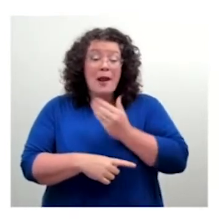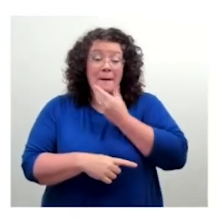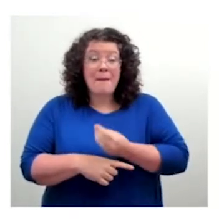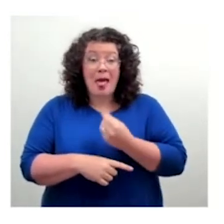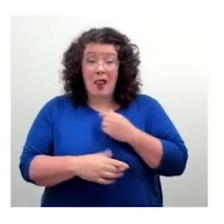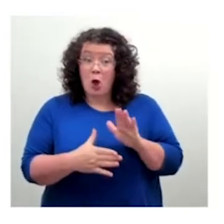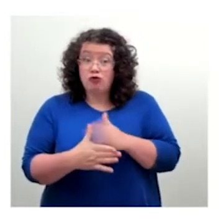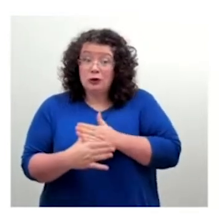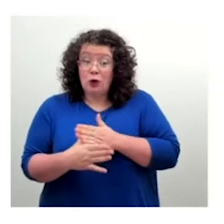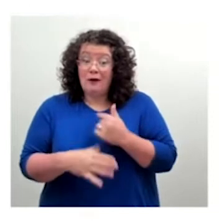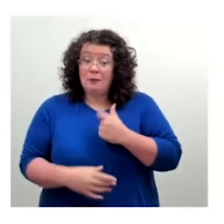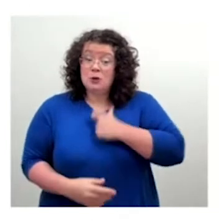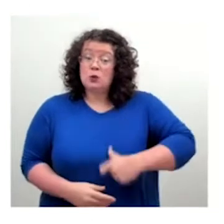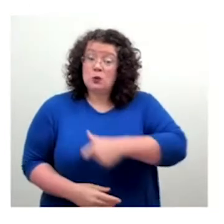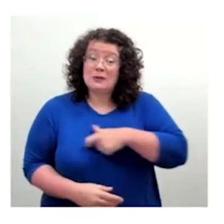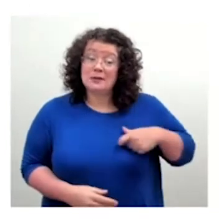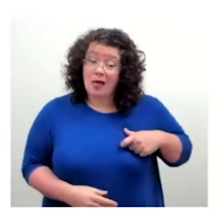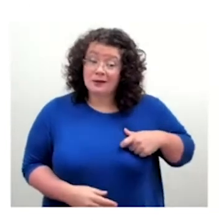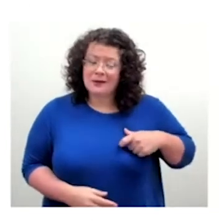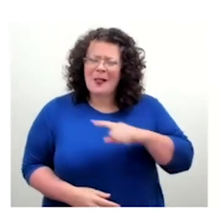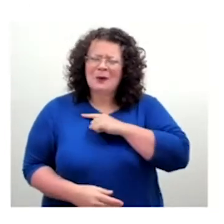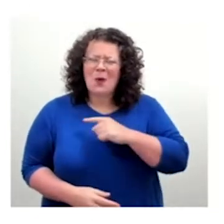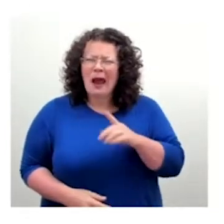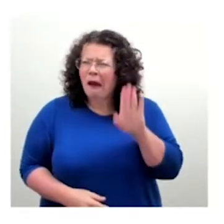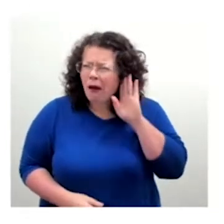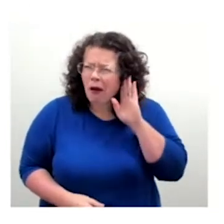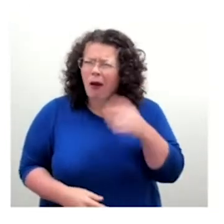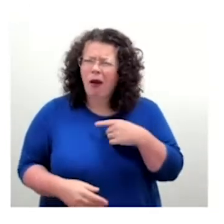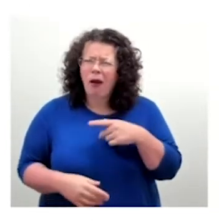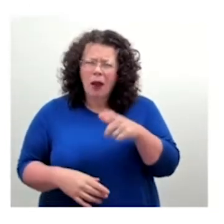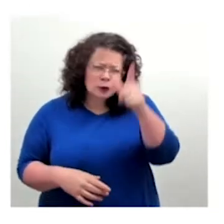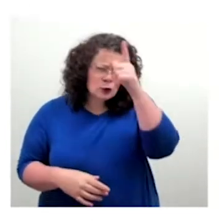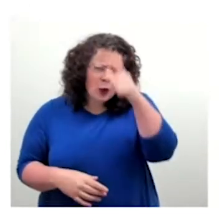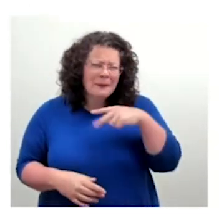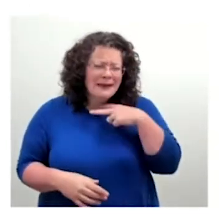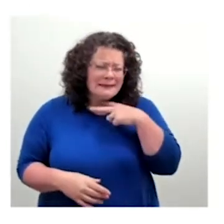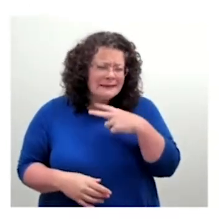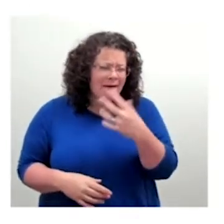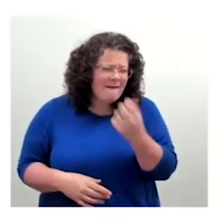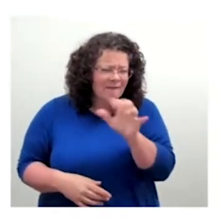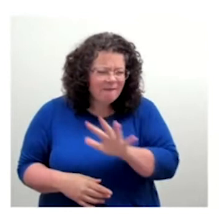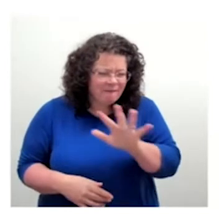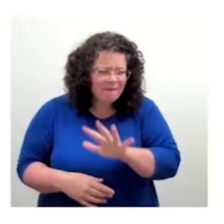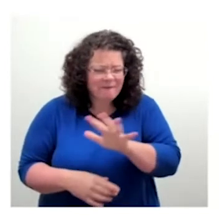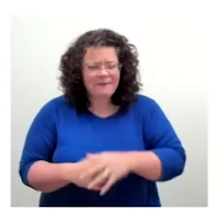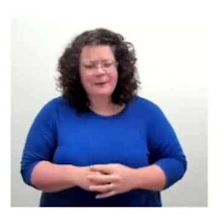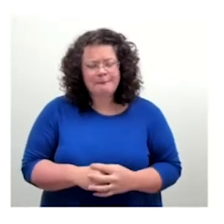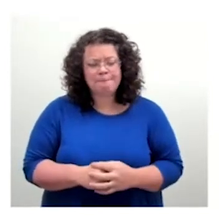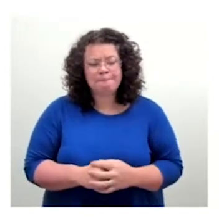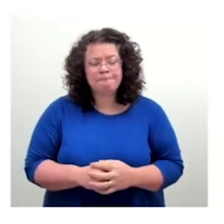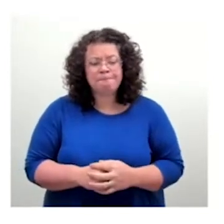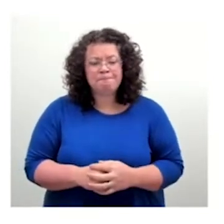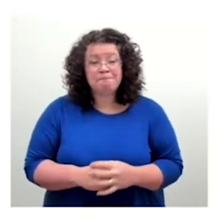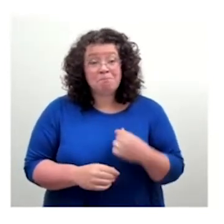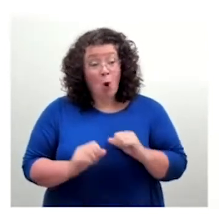Kind of like, I would say, you know, in reasonably good shape, you know, for my age. I still